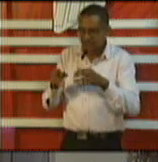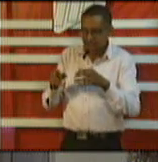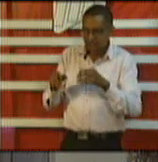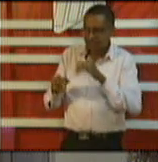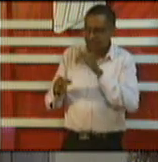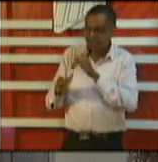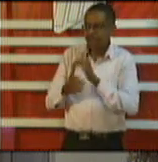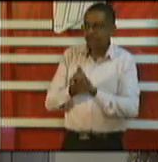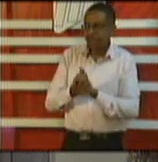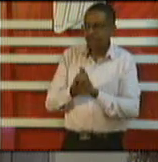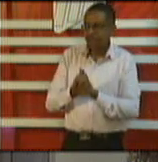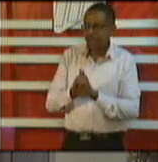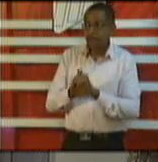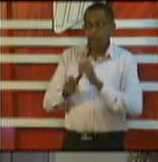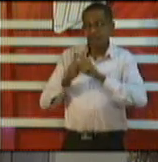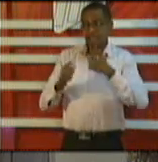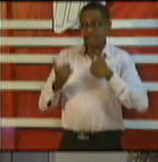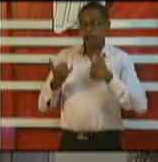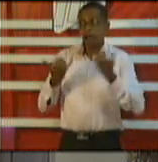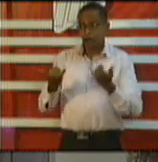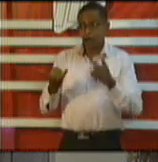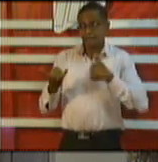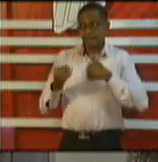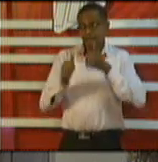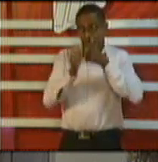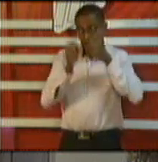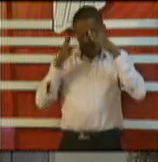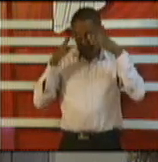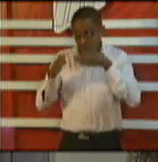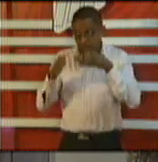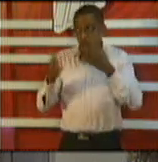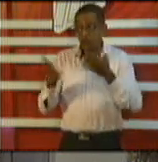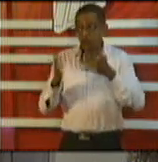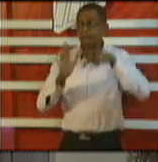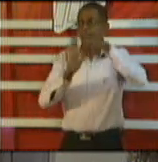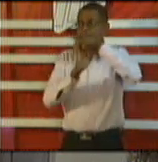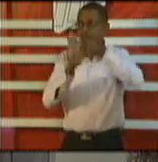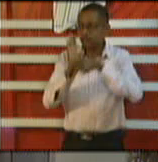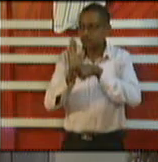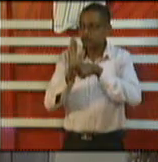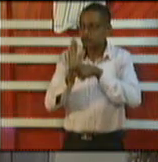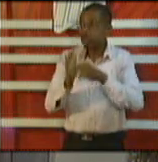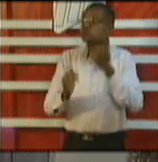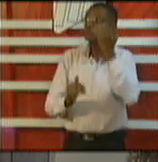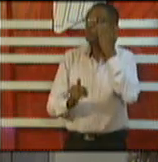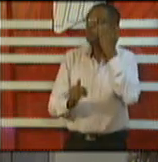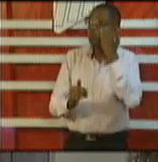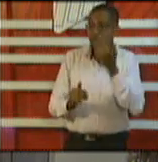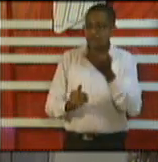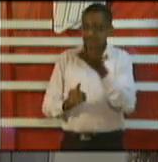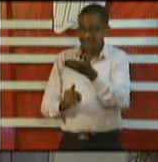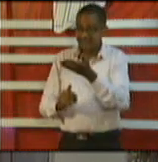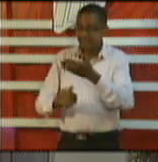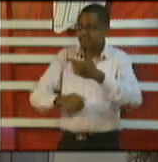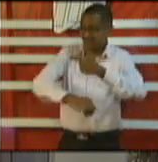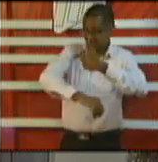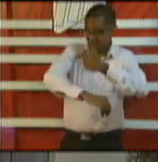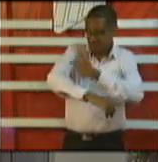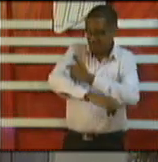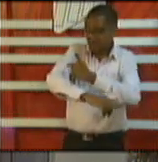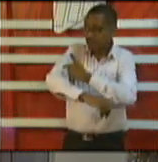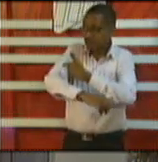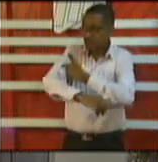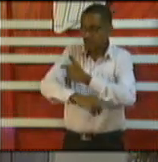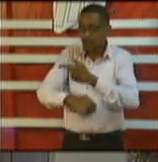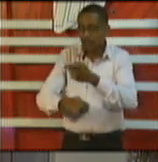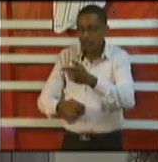consider what happens if these trials or if these experimental vaccines produce